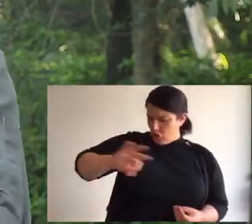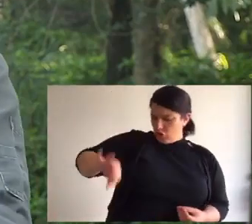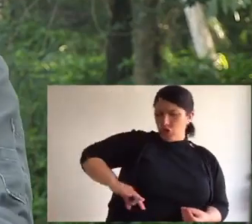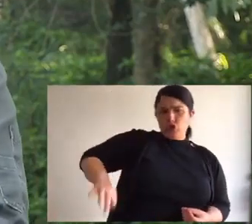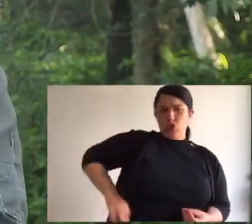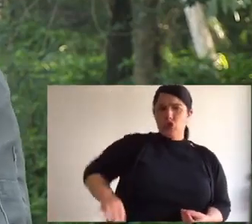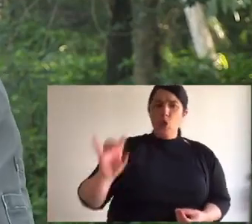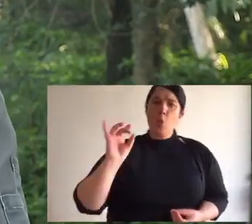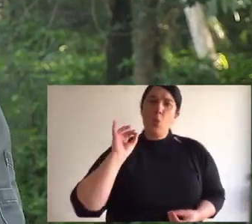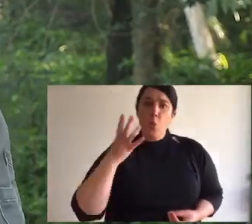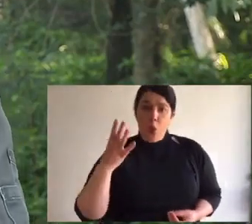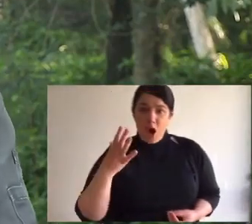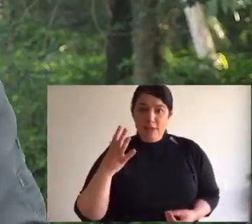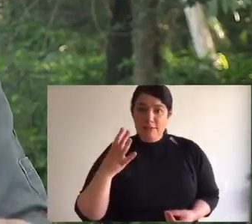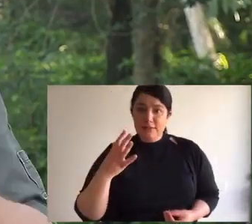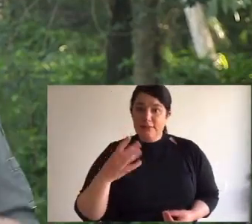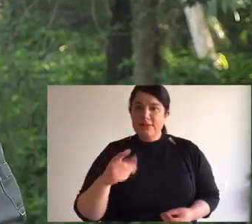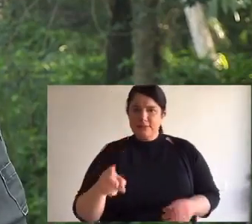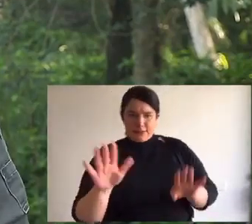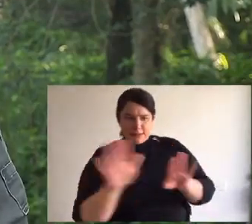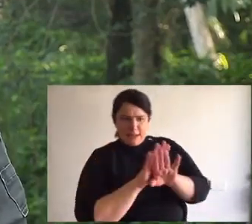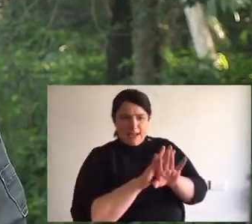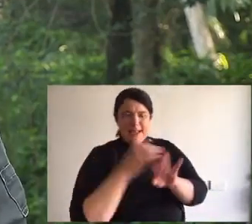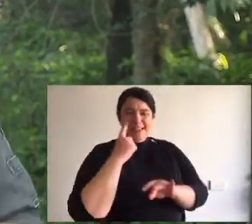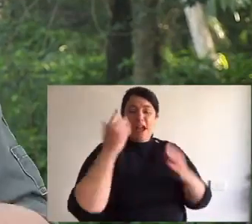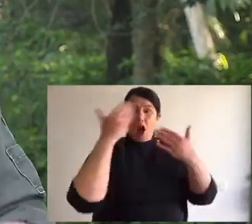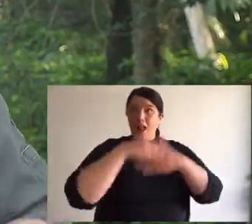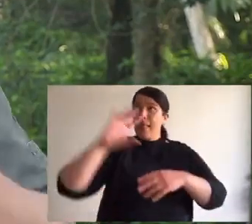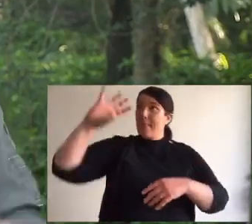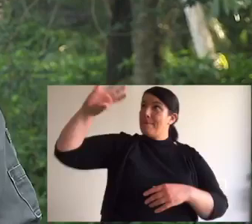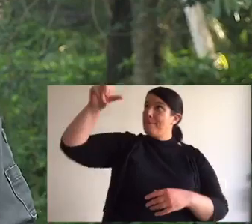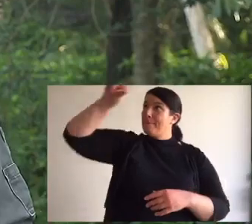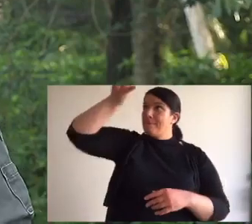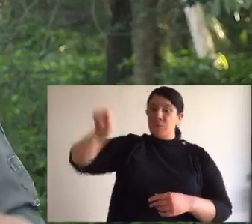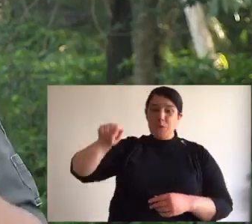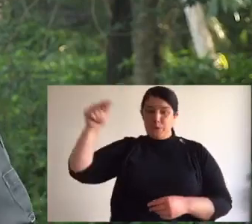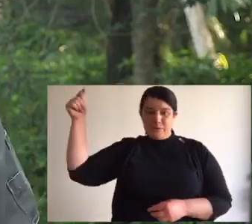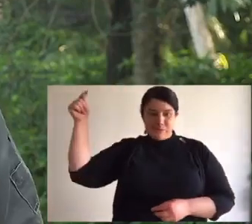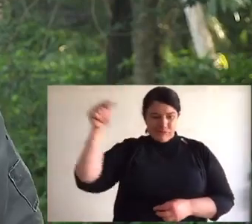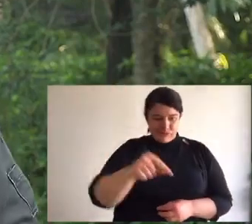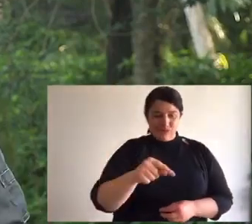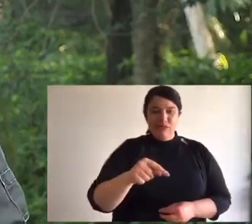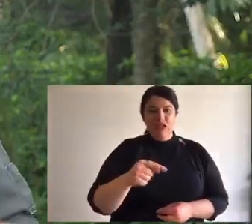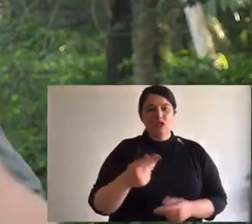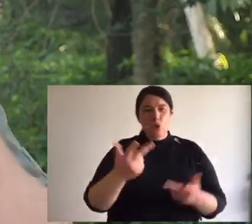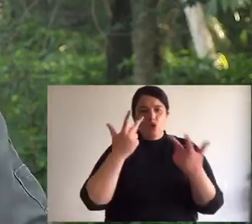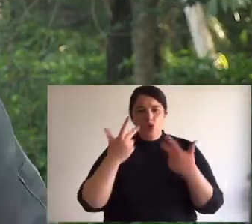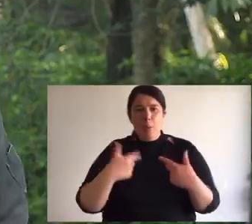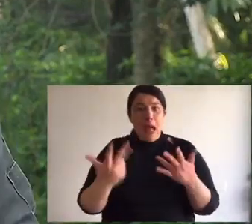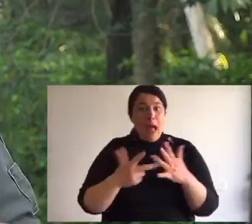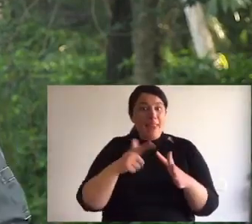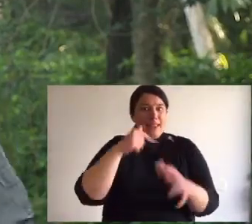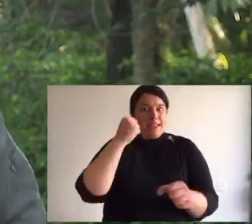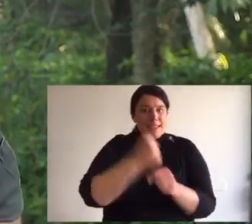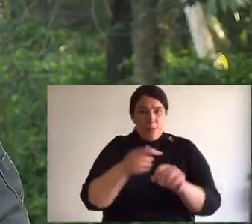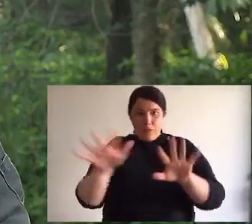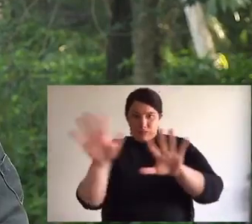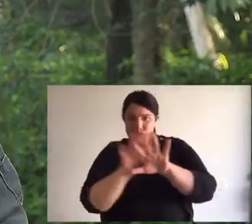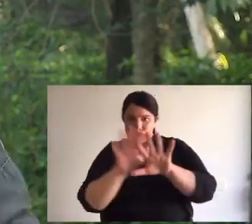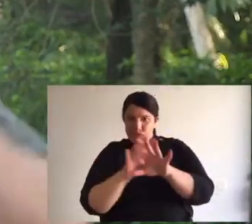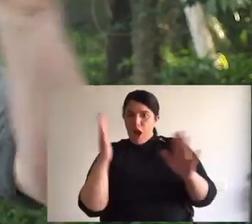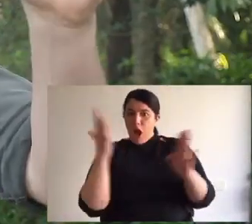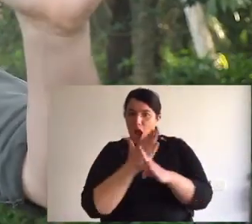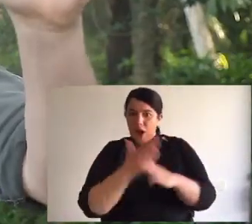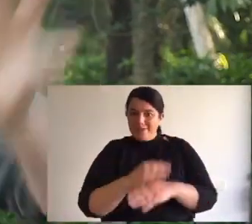broken up by the white dots. There's two examples. Find me another one. Tell me another example of disruptive camouflage.